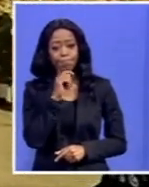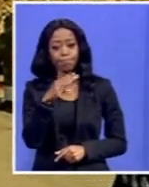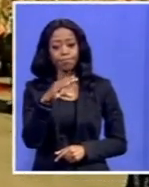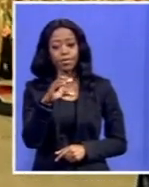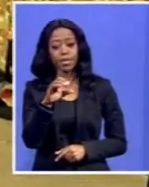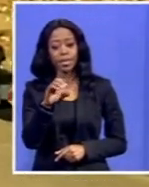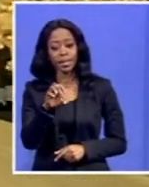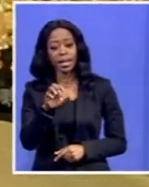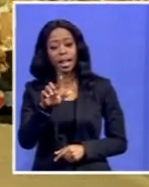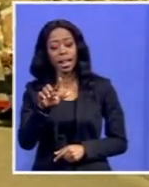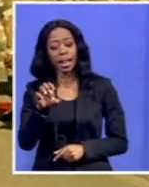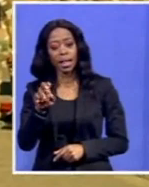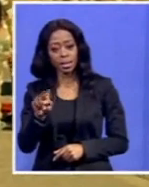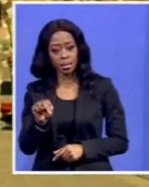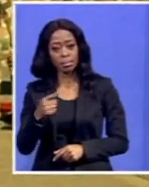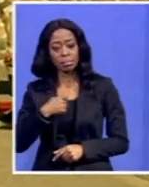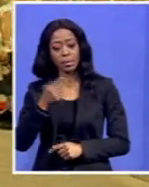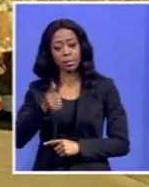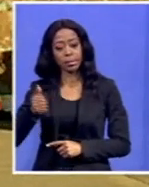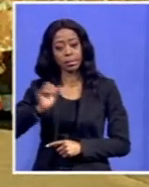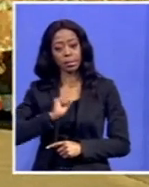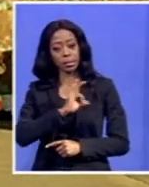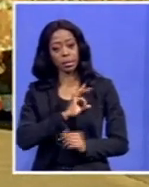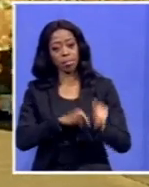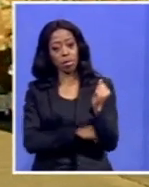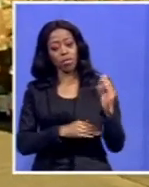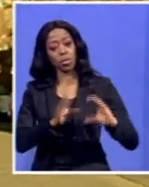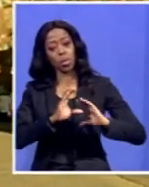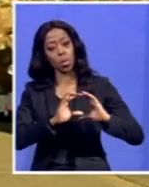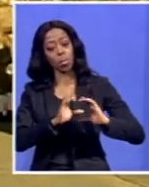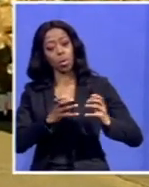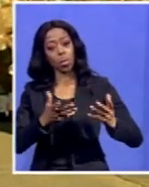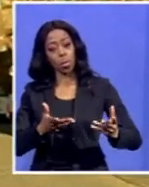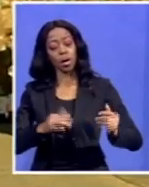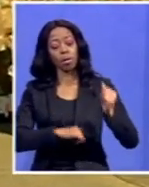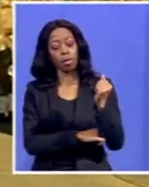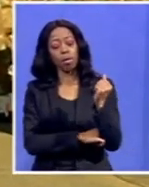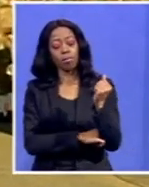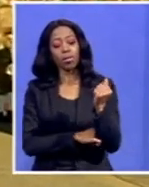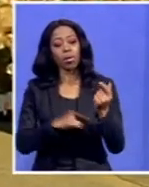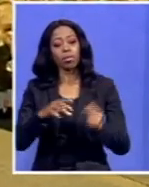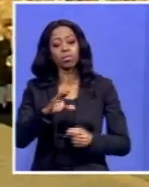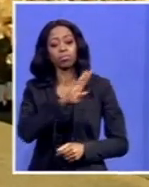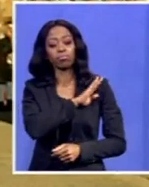Oluwate, the Senior Staff Officer, Communication and the Office of the Chaplain General of the SNDF.